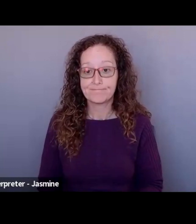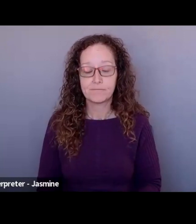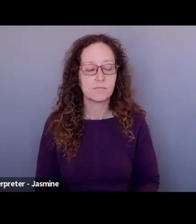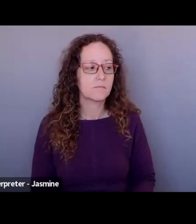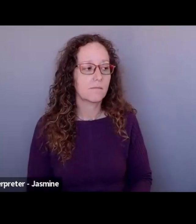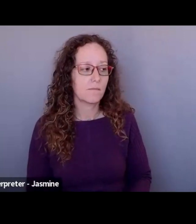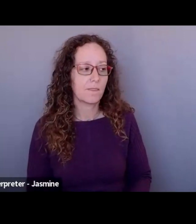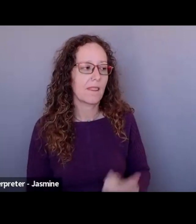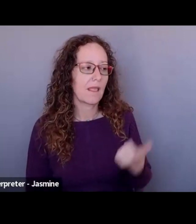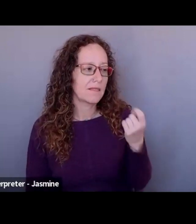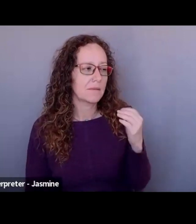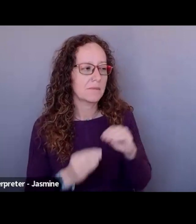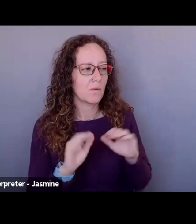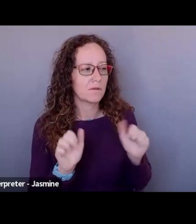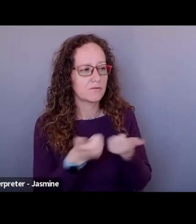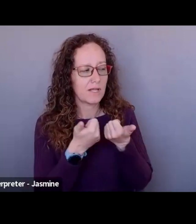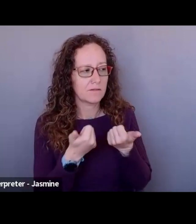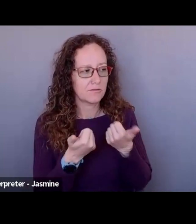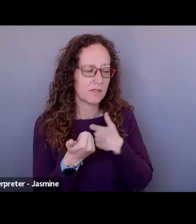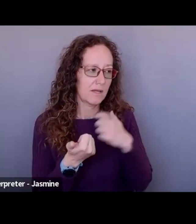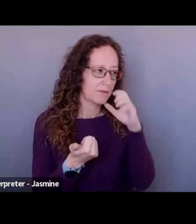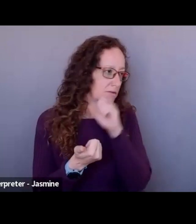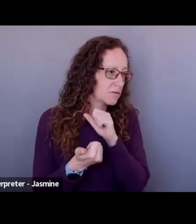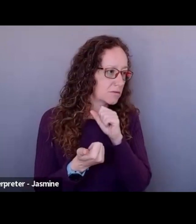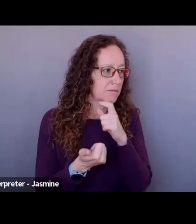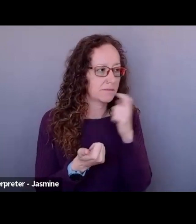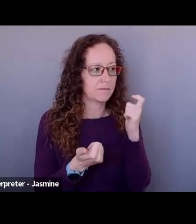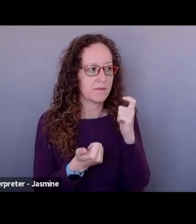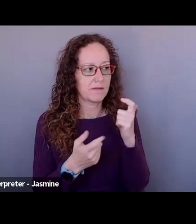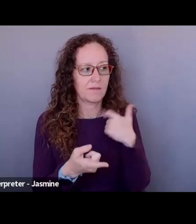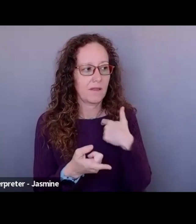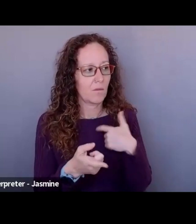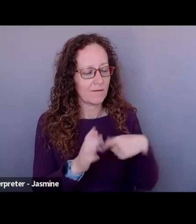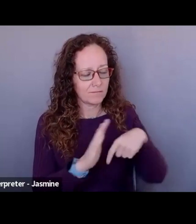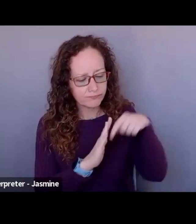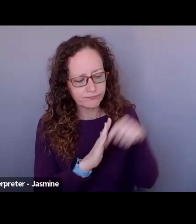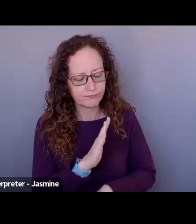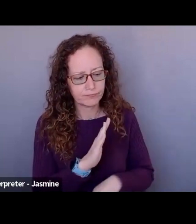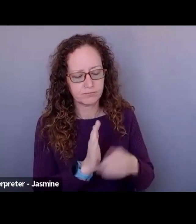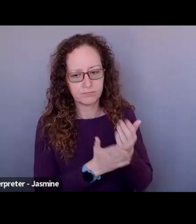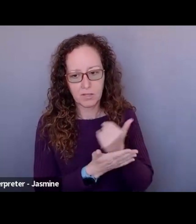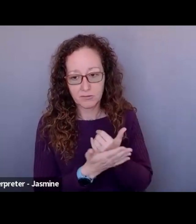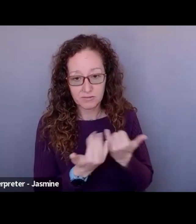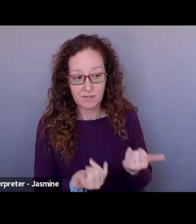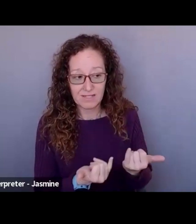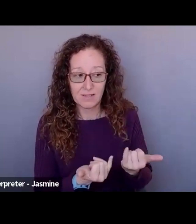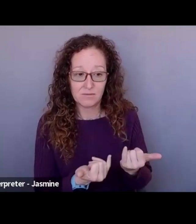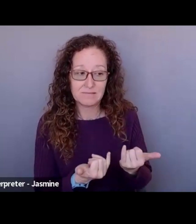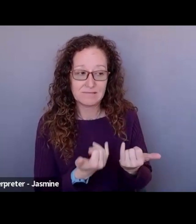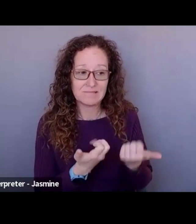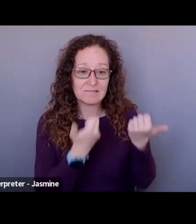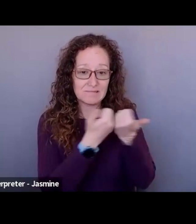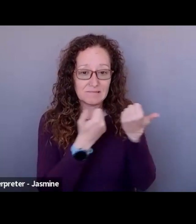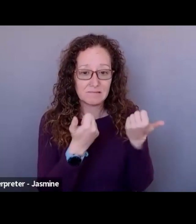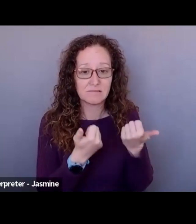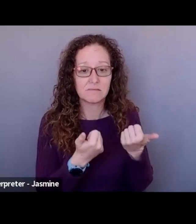a little bit more challenging or I'm assuming because they don't have like a robust budget, um, right now. And I think